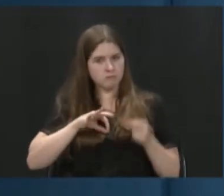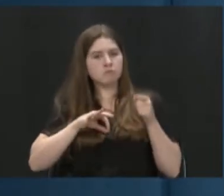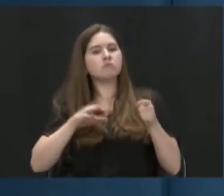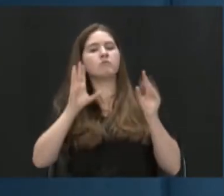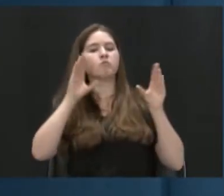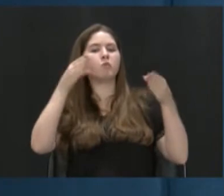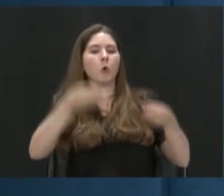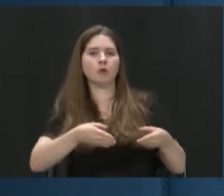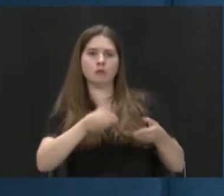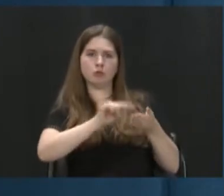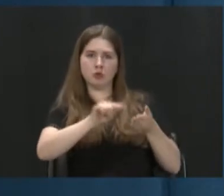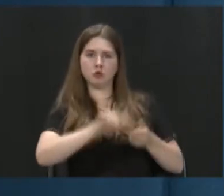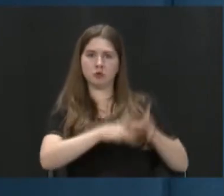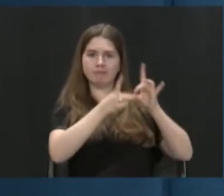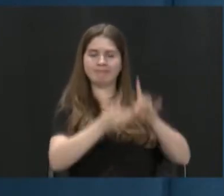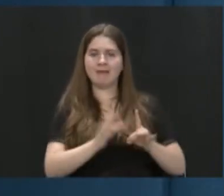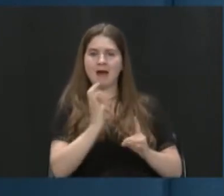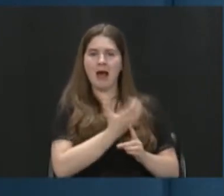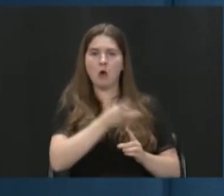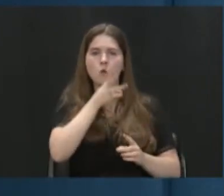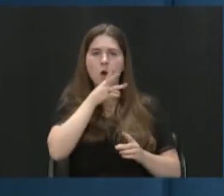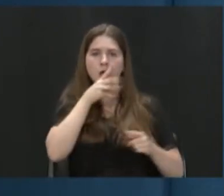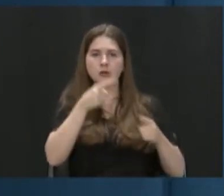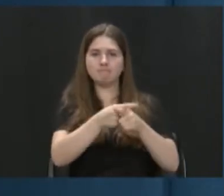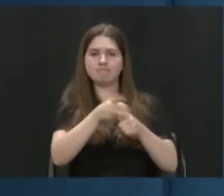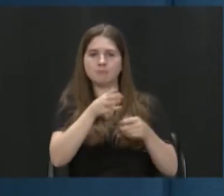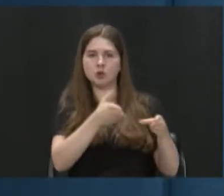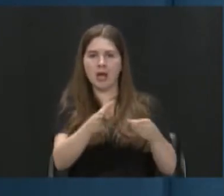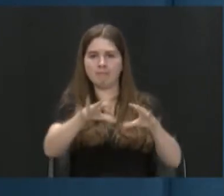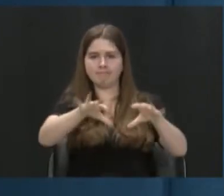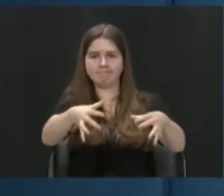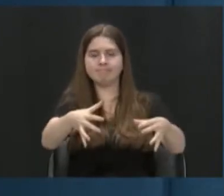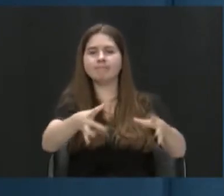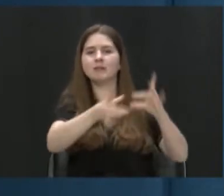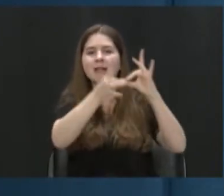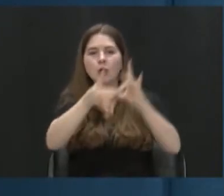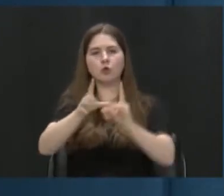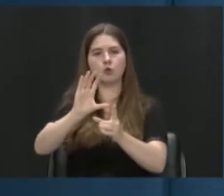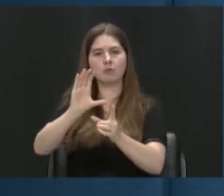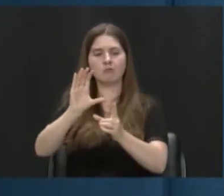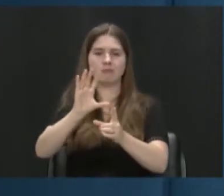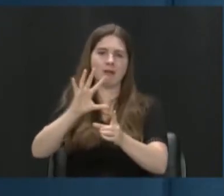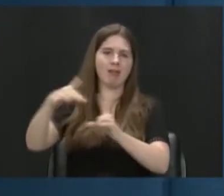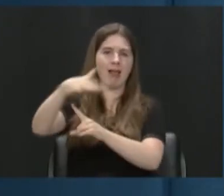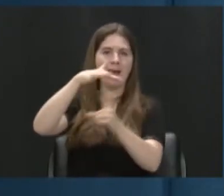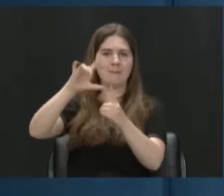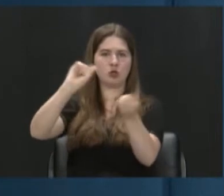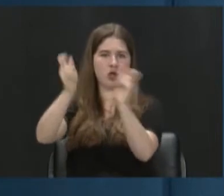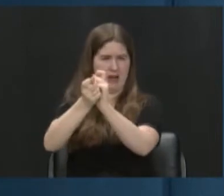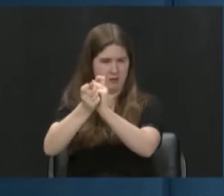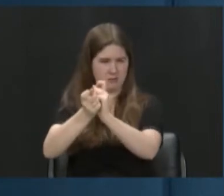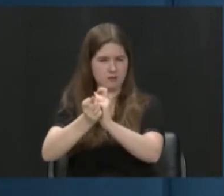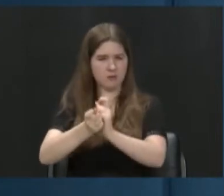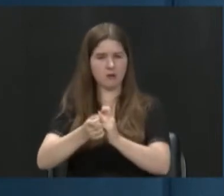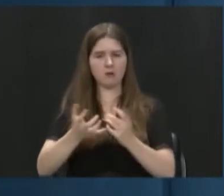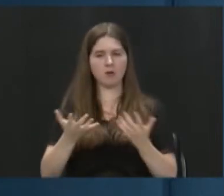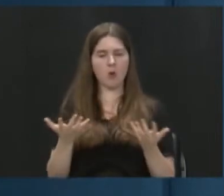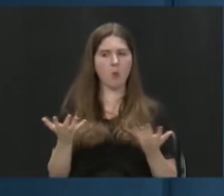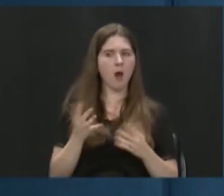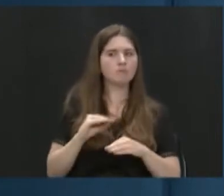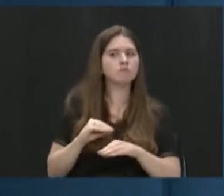within our watershed in regards to climate change and what the greatest impacts we might experience